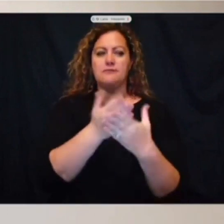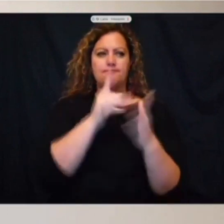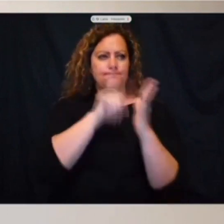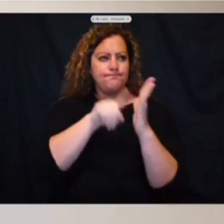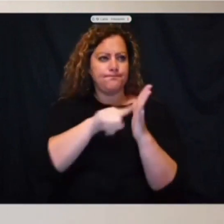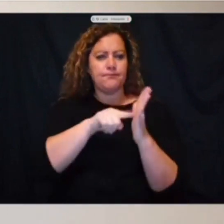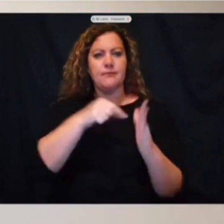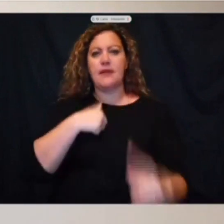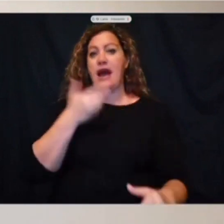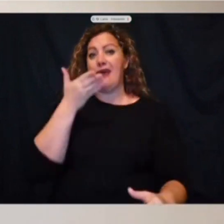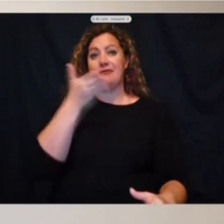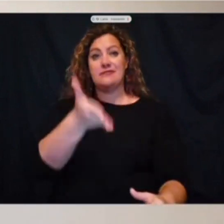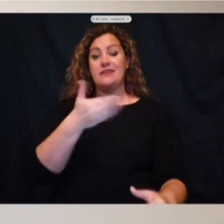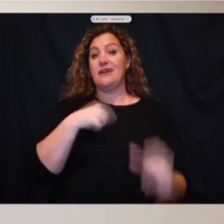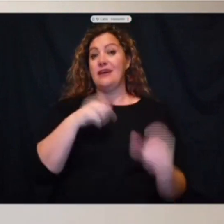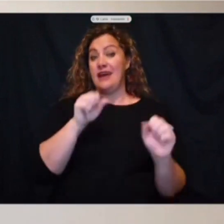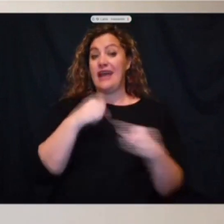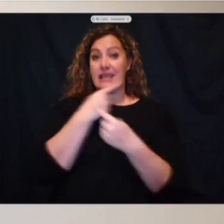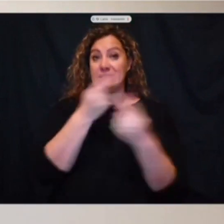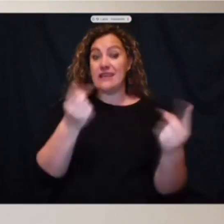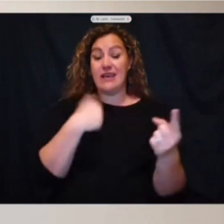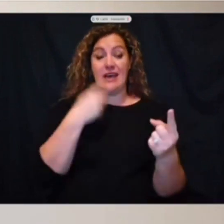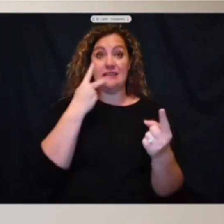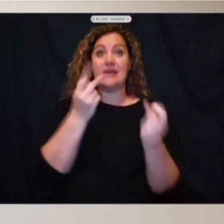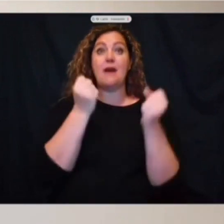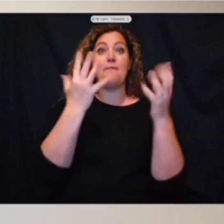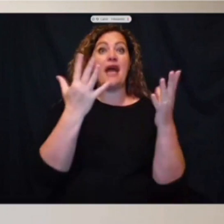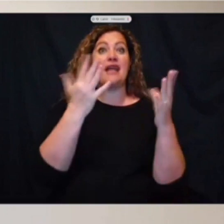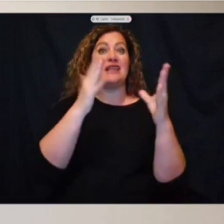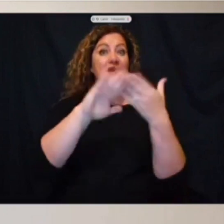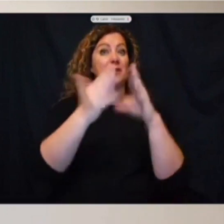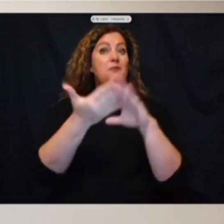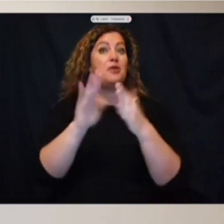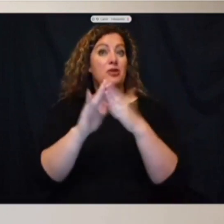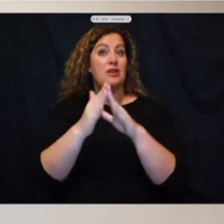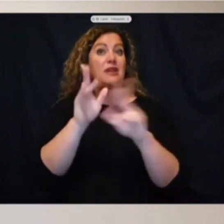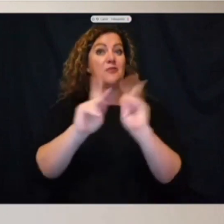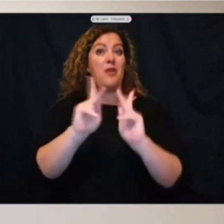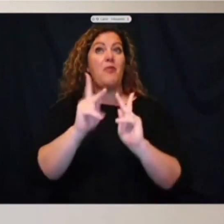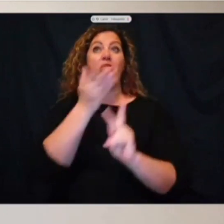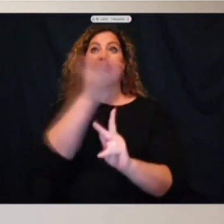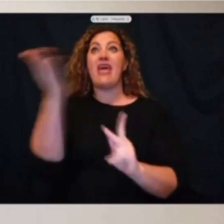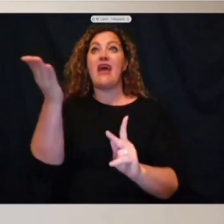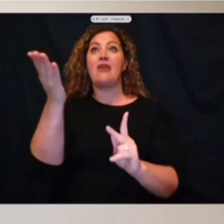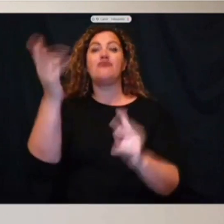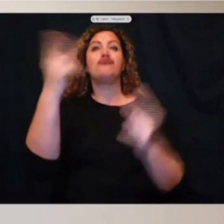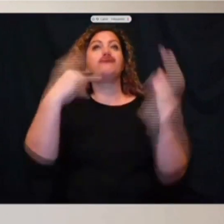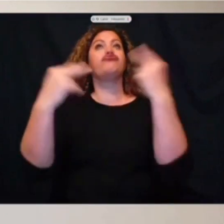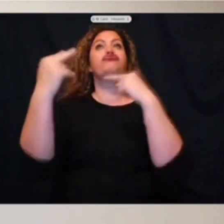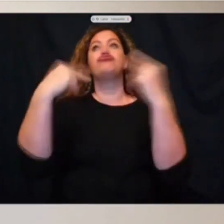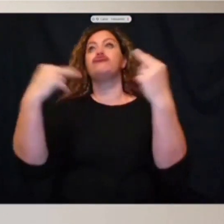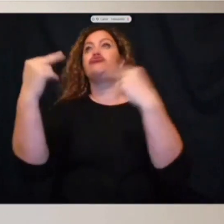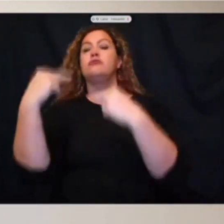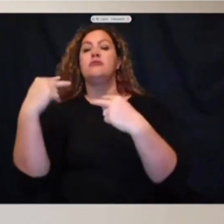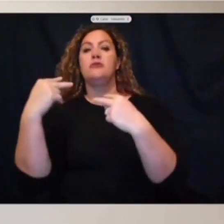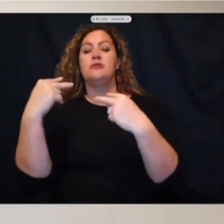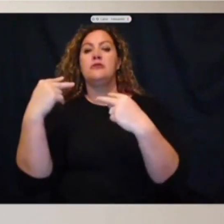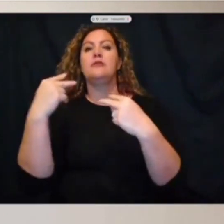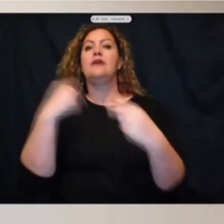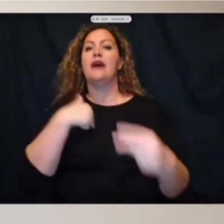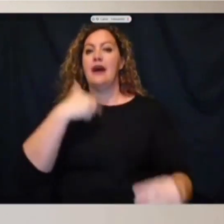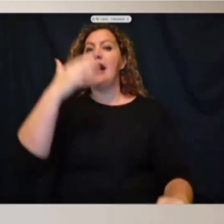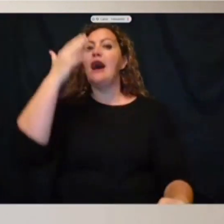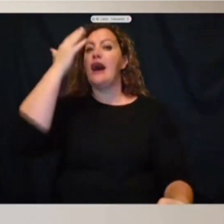I can tell you that I saw a lot of community members out in their driveways, on the street, looking. I know